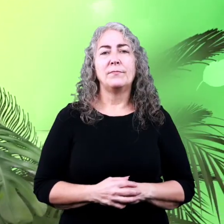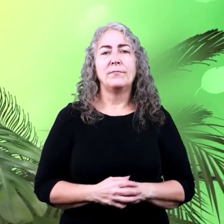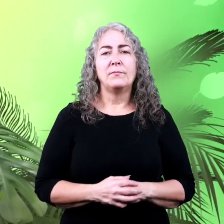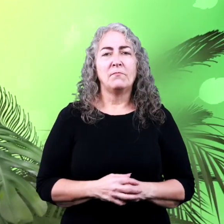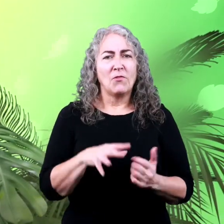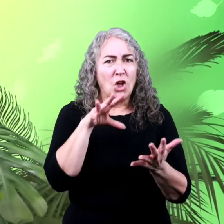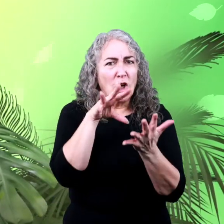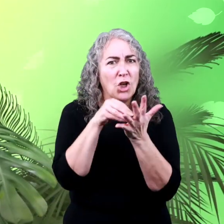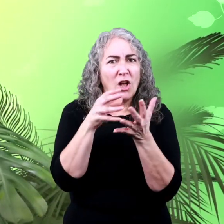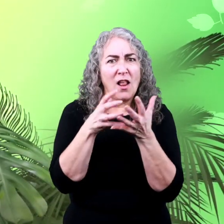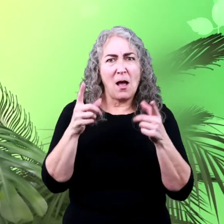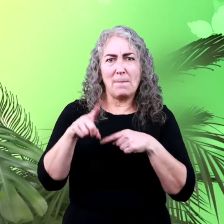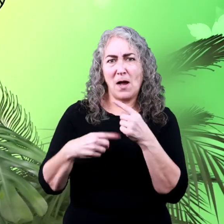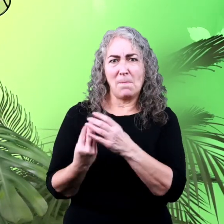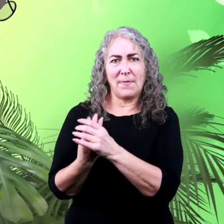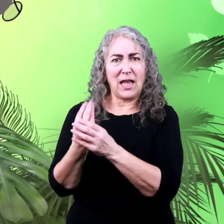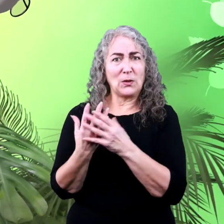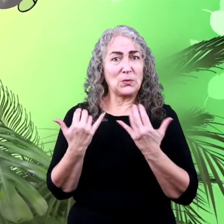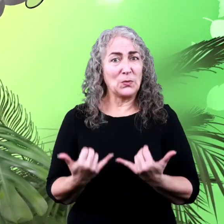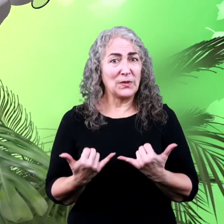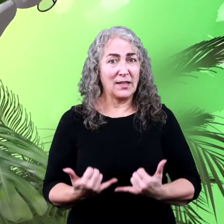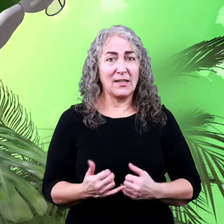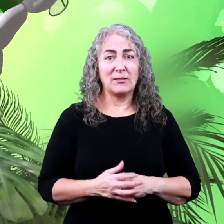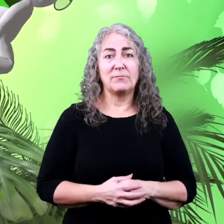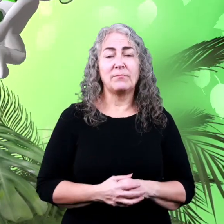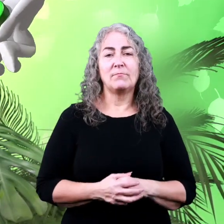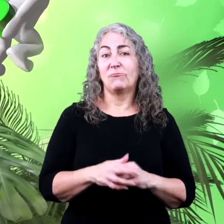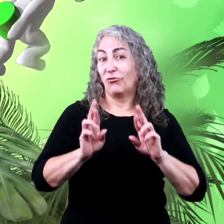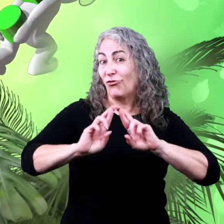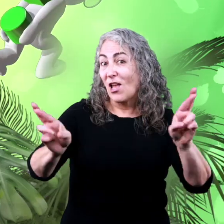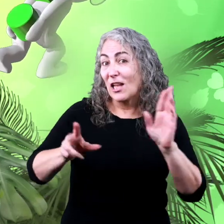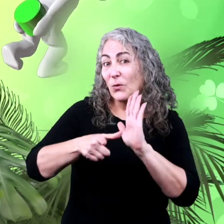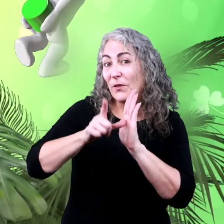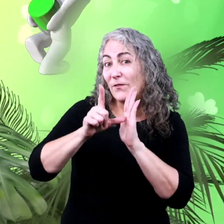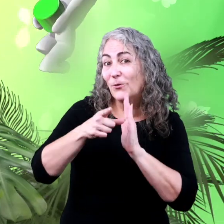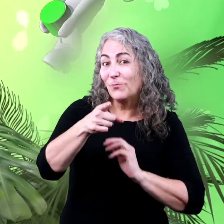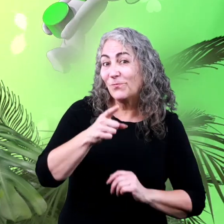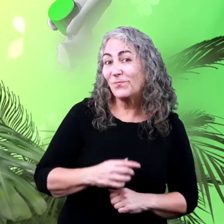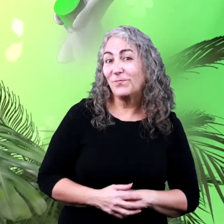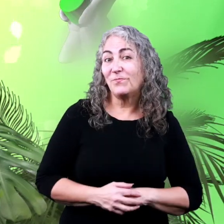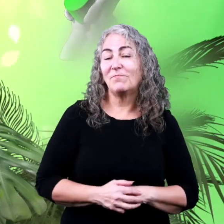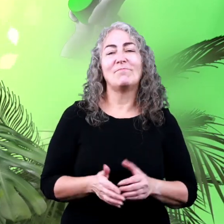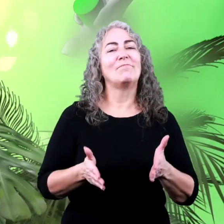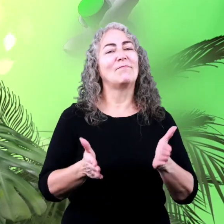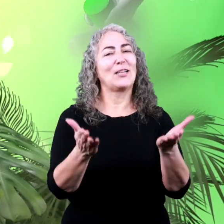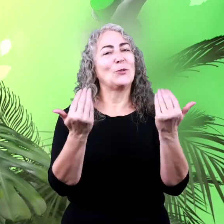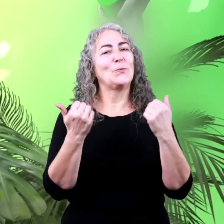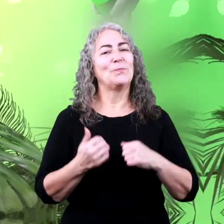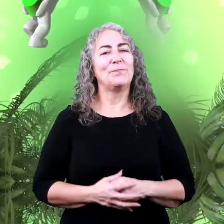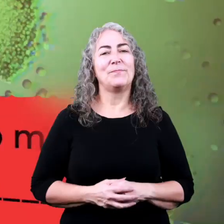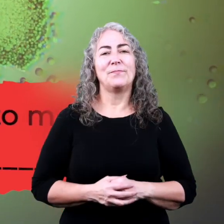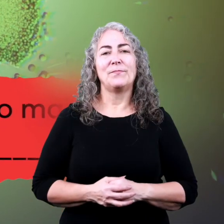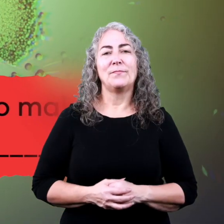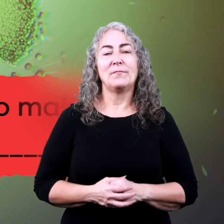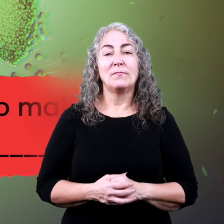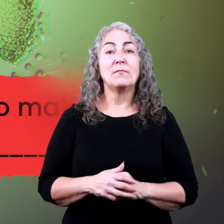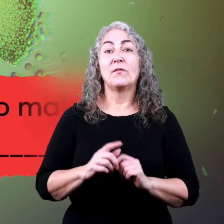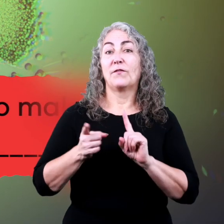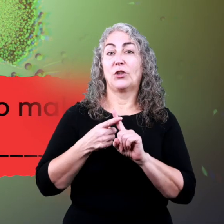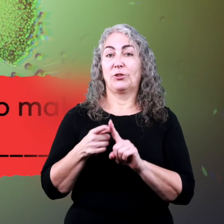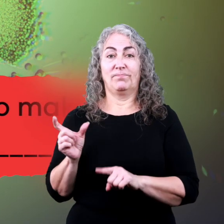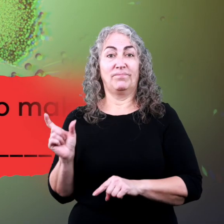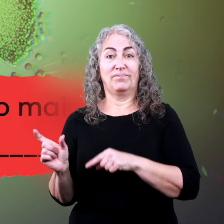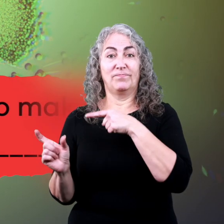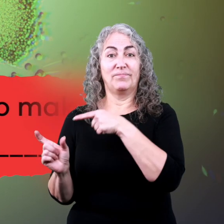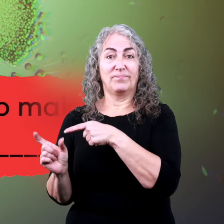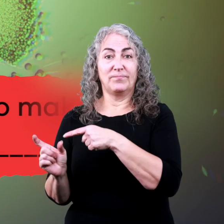We have learned a lot about plants today. Are you ready to review? Let's do it. Fill